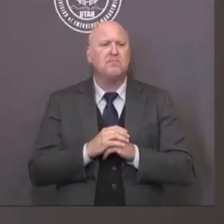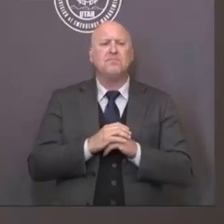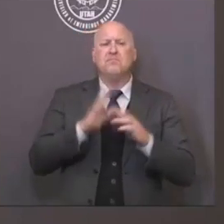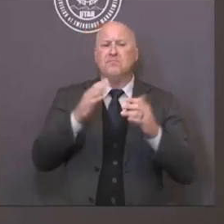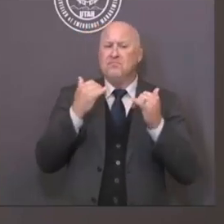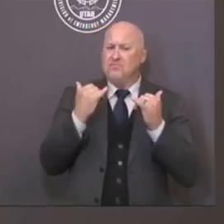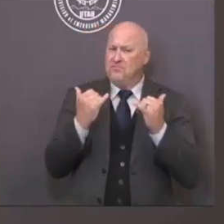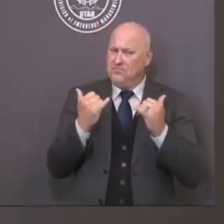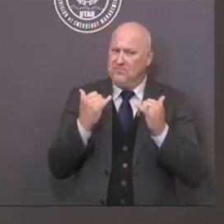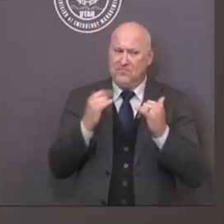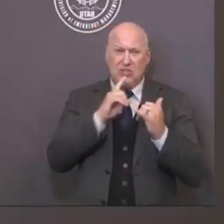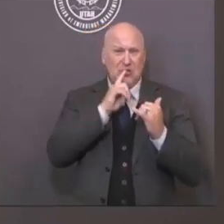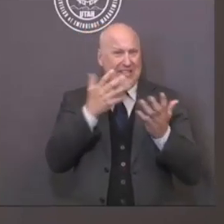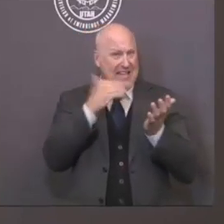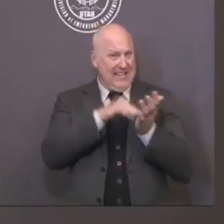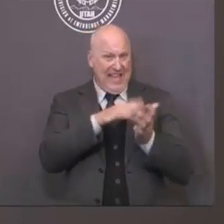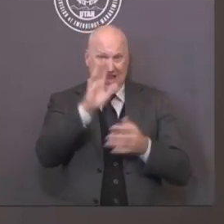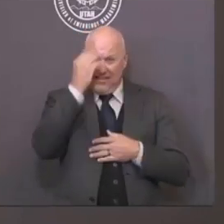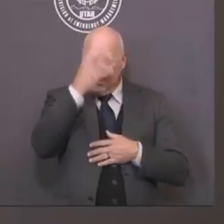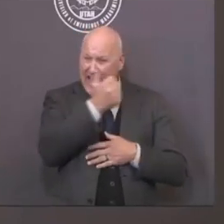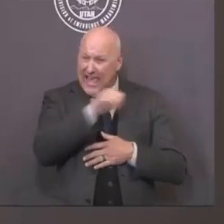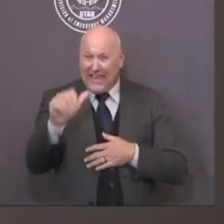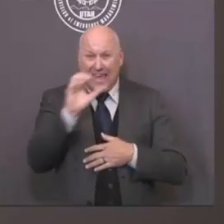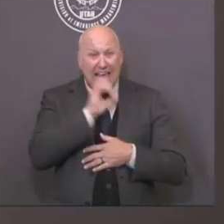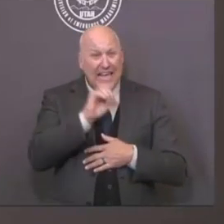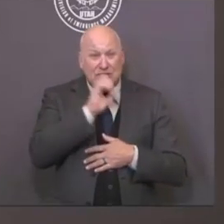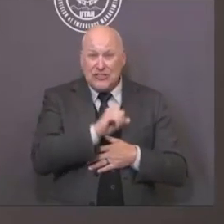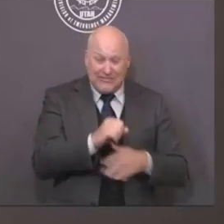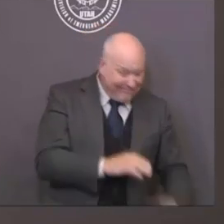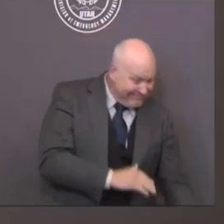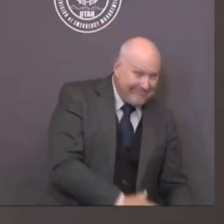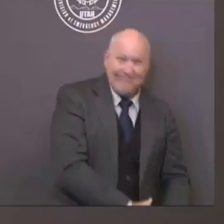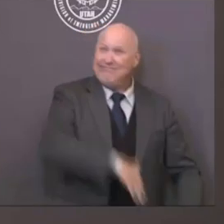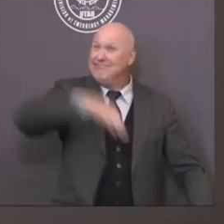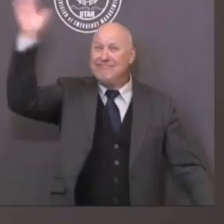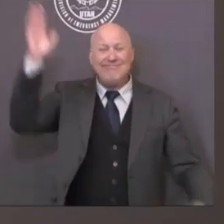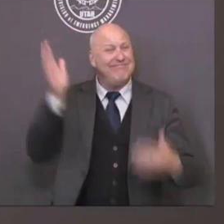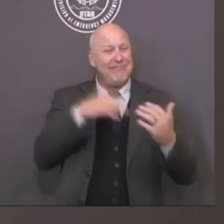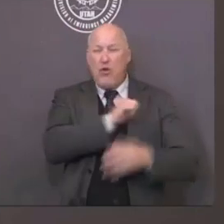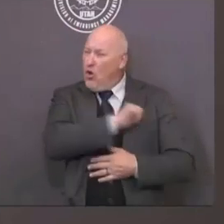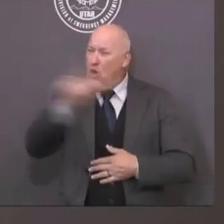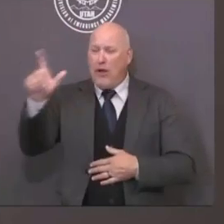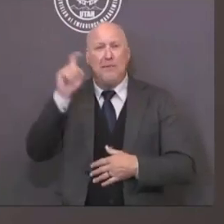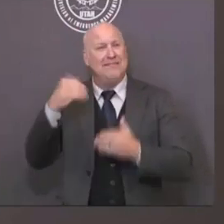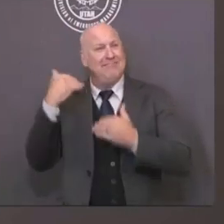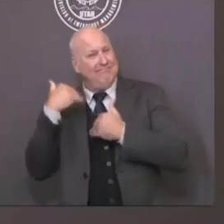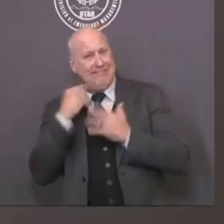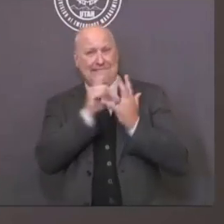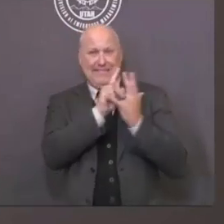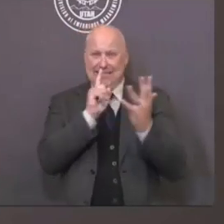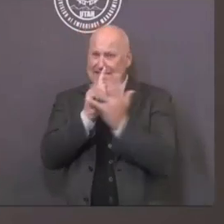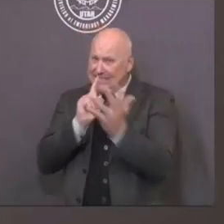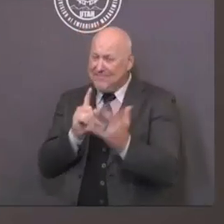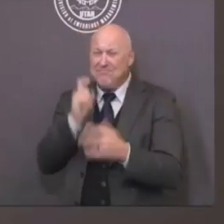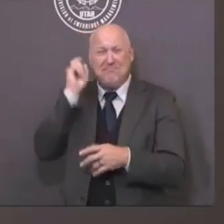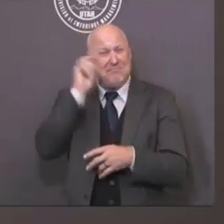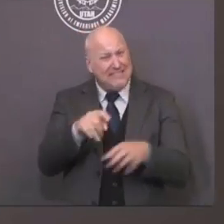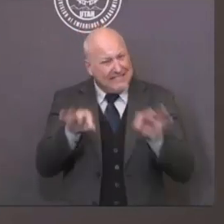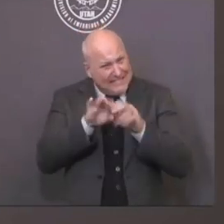continue to physically distance when possible, wear face masks, stay home when you're sick, and wash your hands.